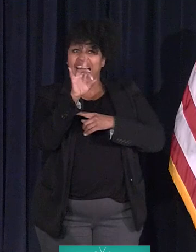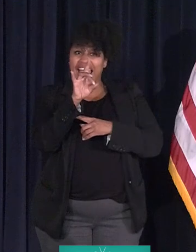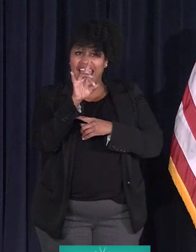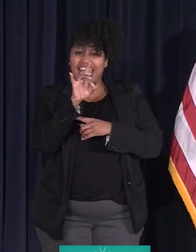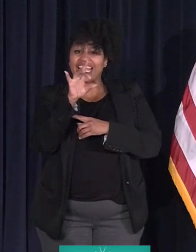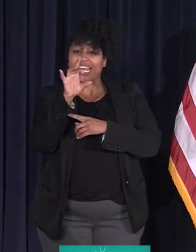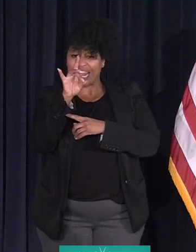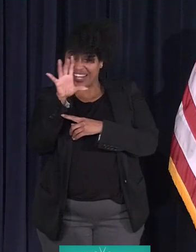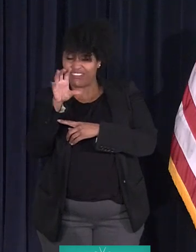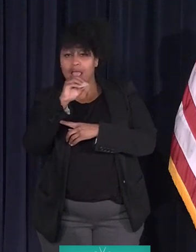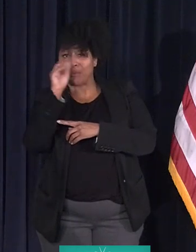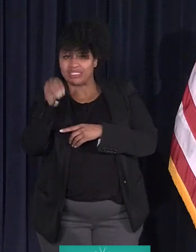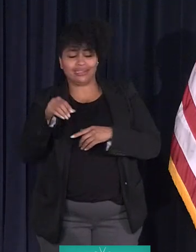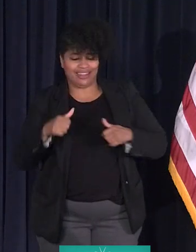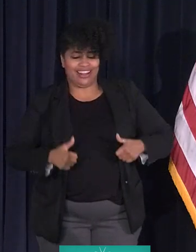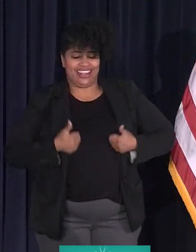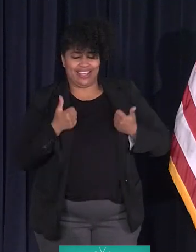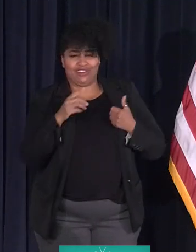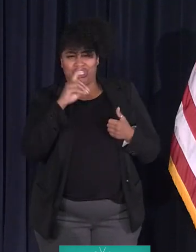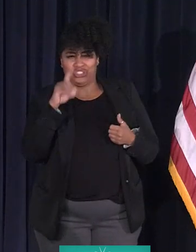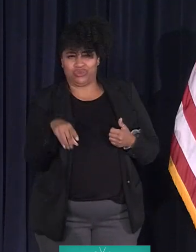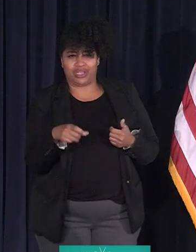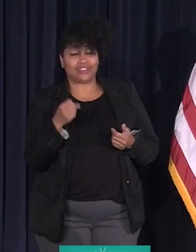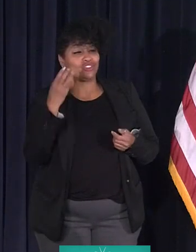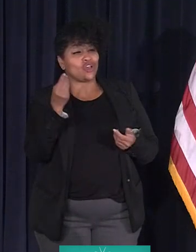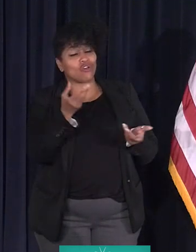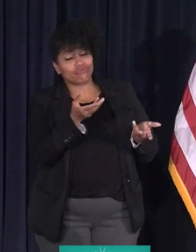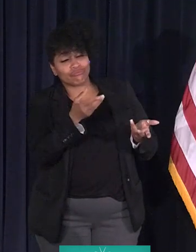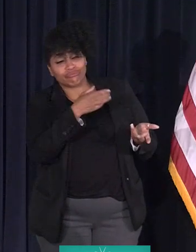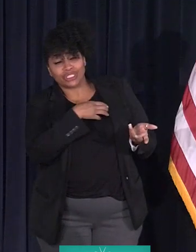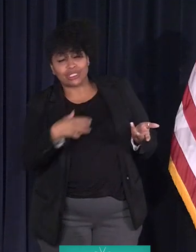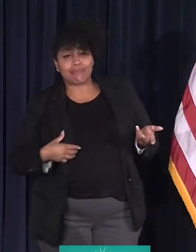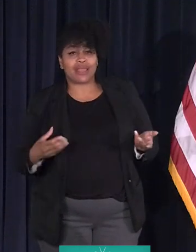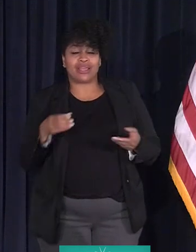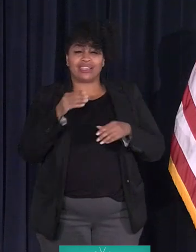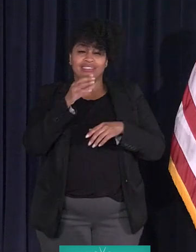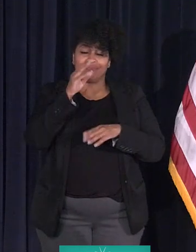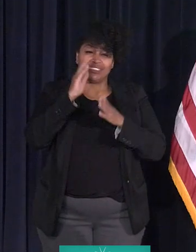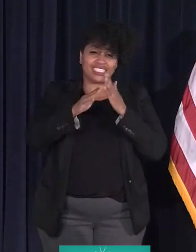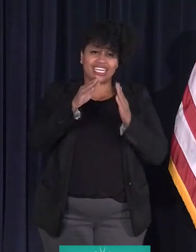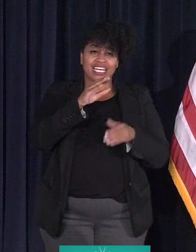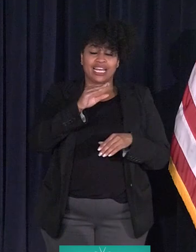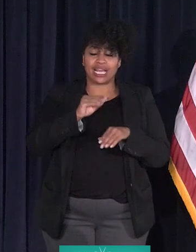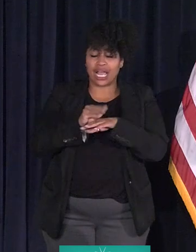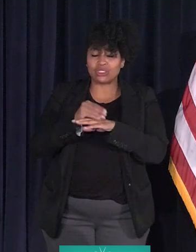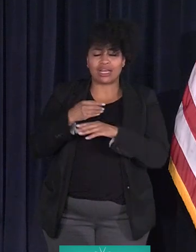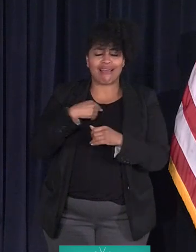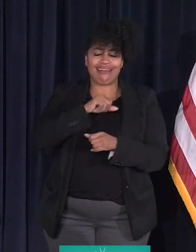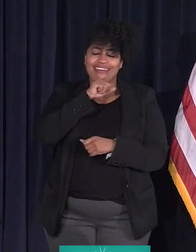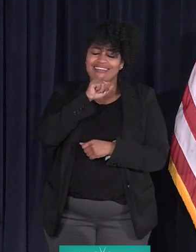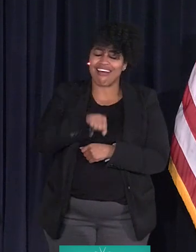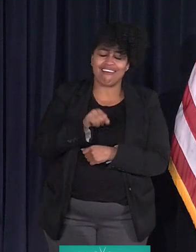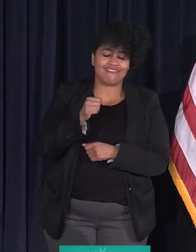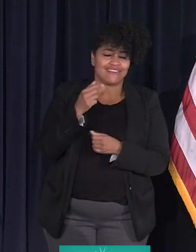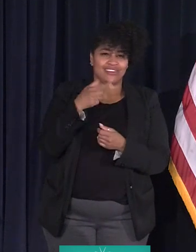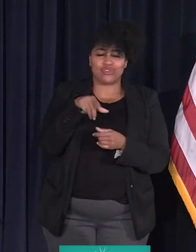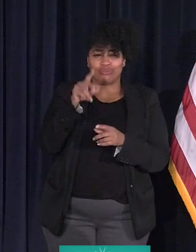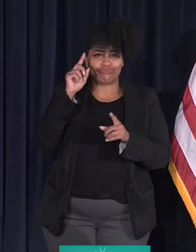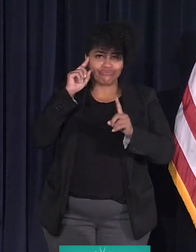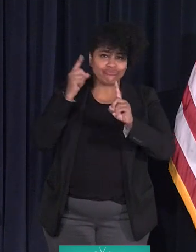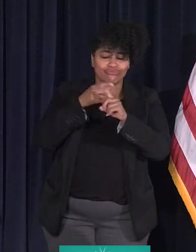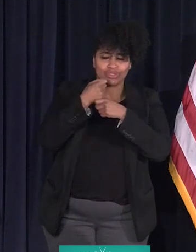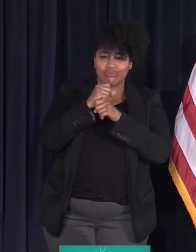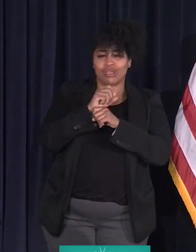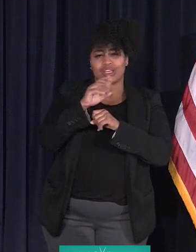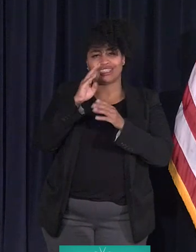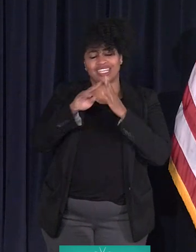are City of Detroit residents. So, Mr. Mayor and City Council, I love the aspiration to create a City